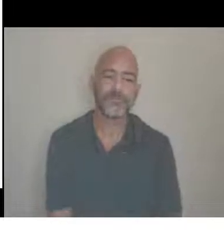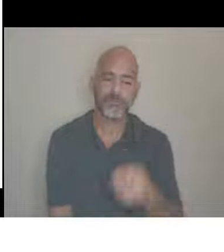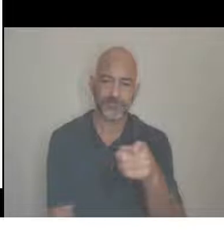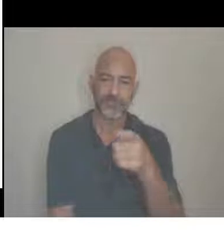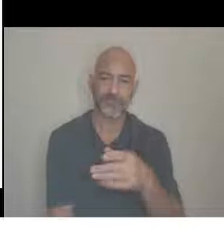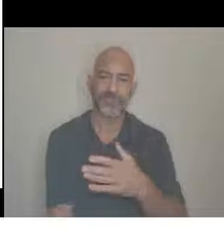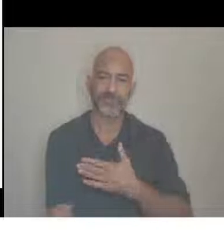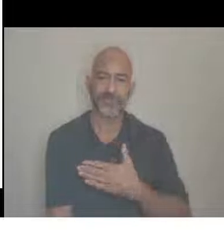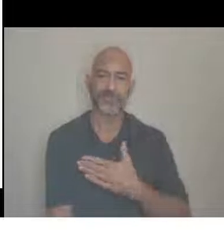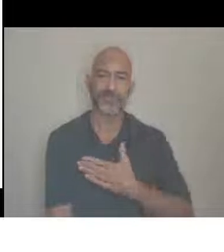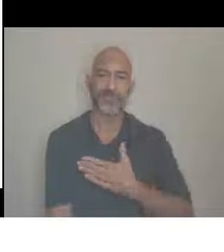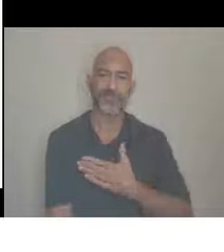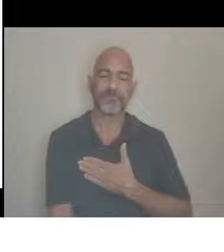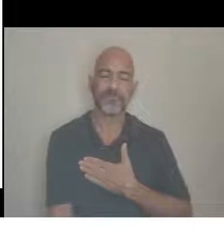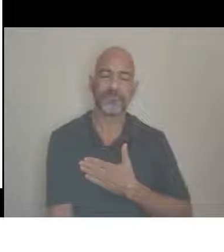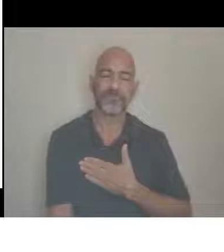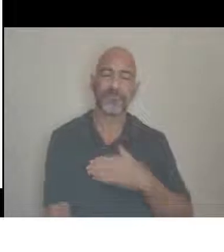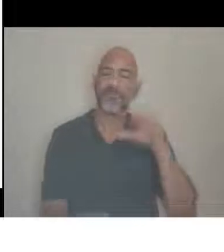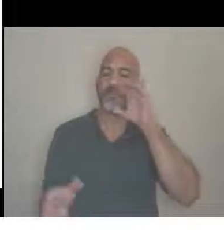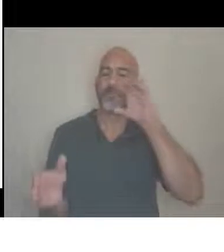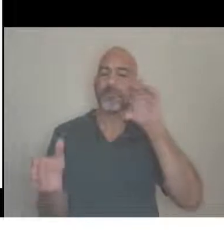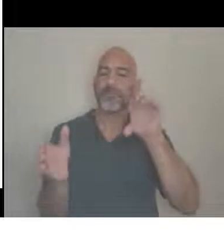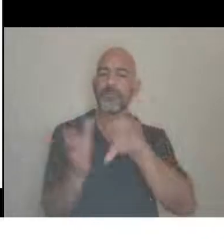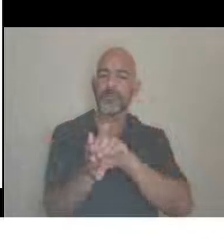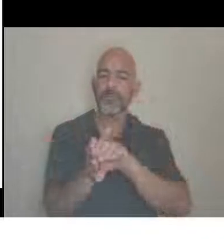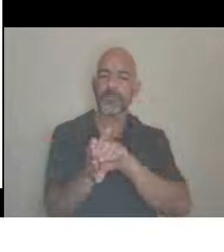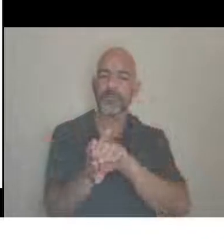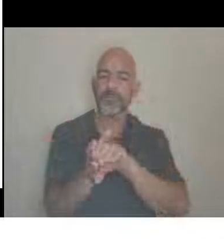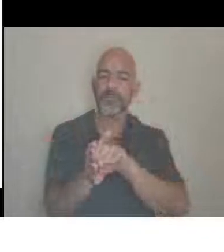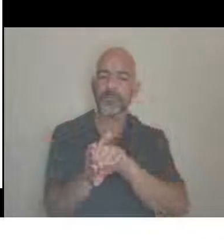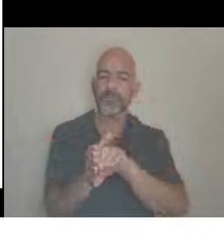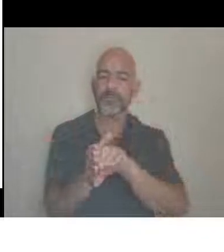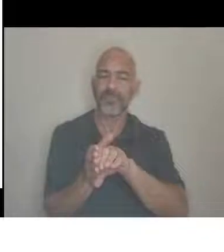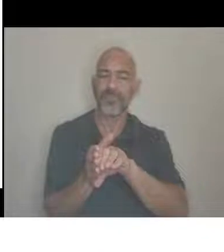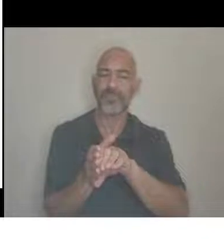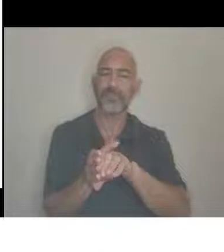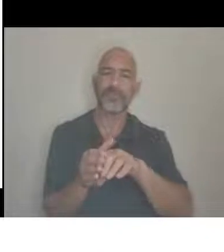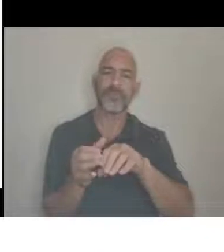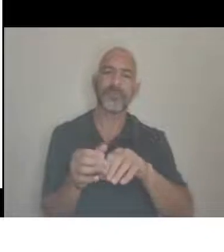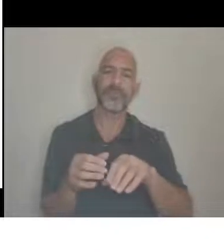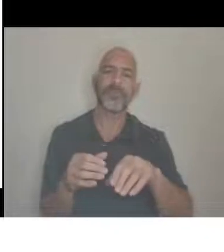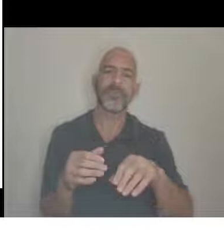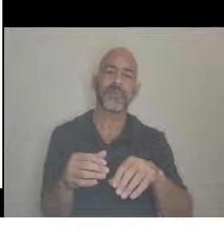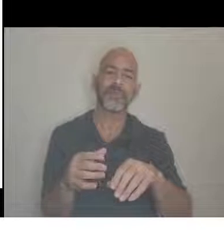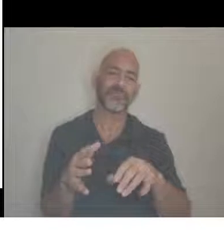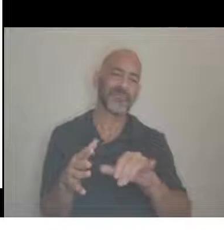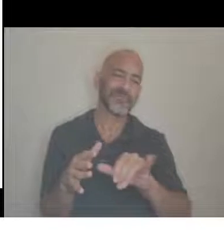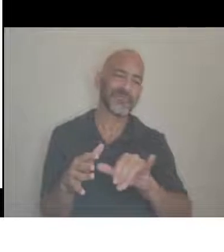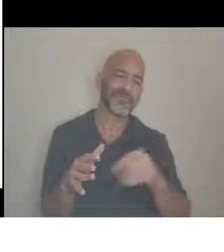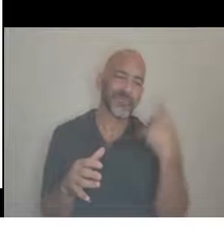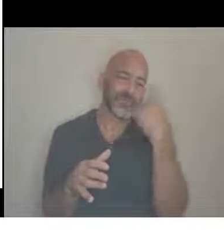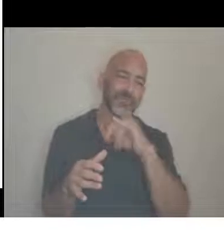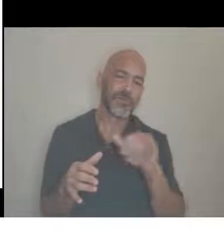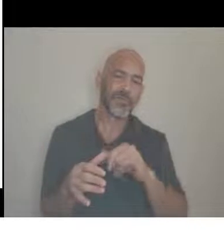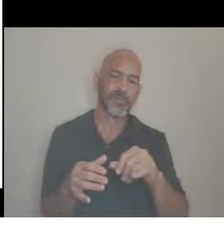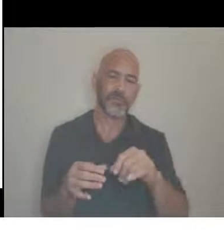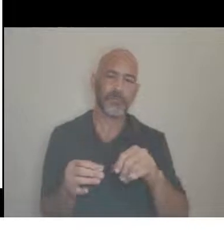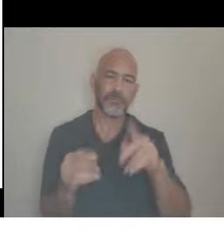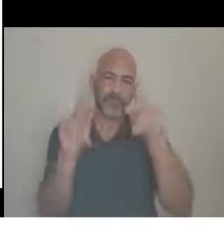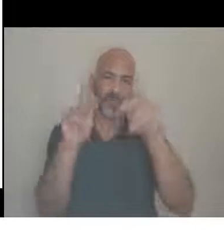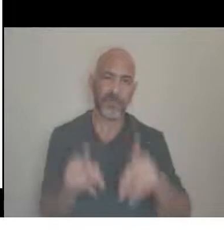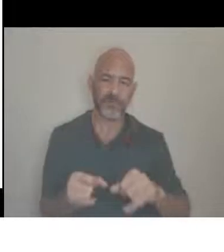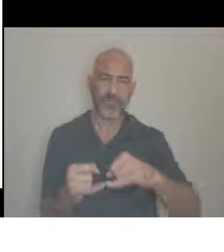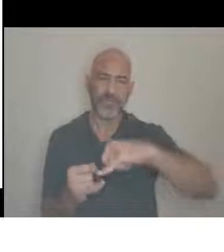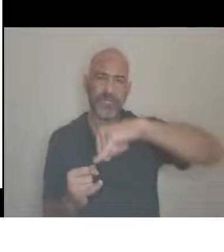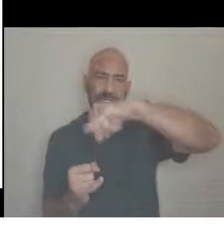slide here has a picture of kind of an outlined person with some hands on them. And